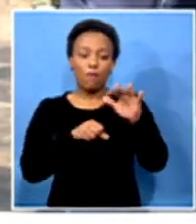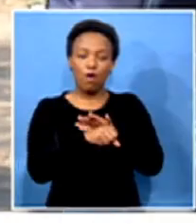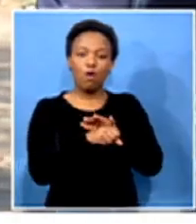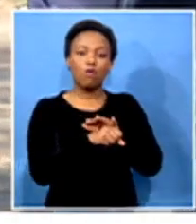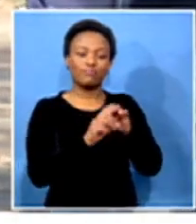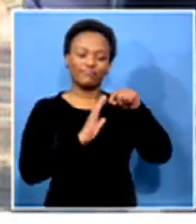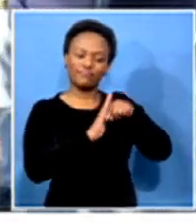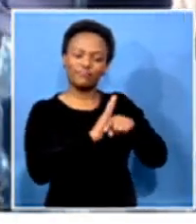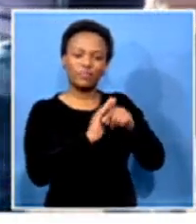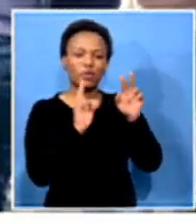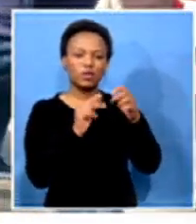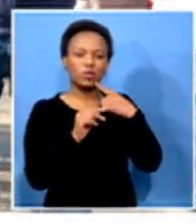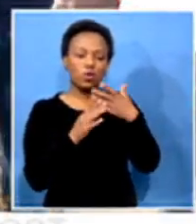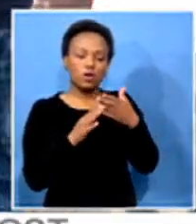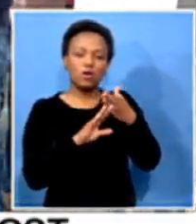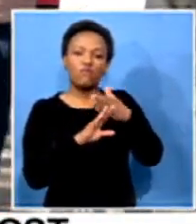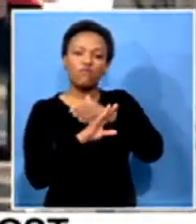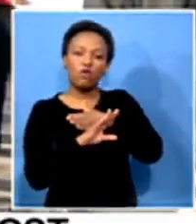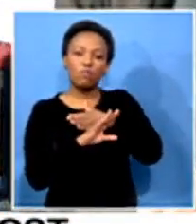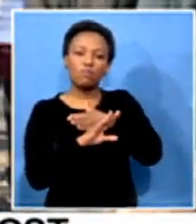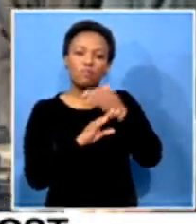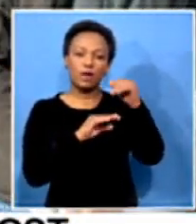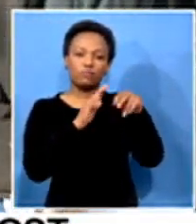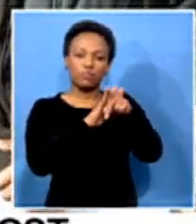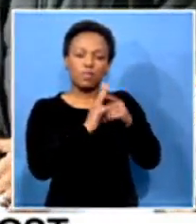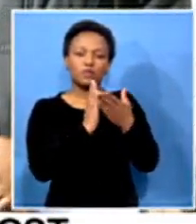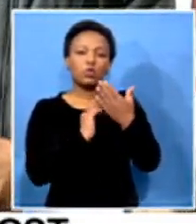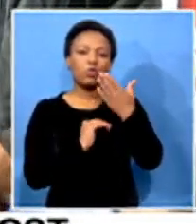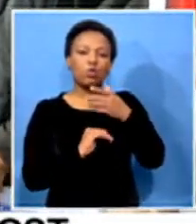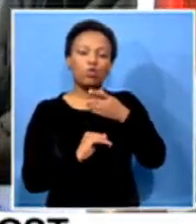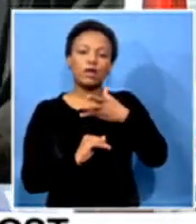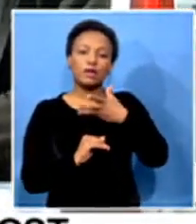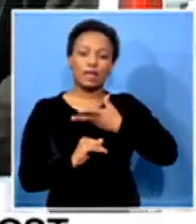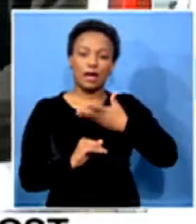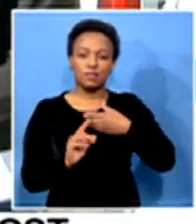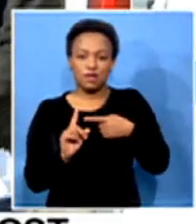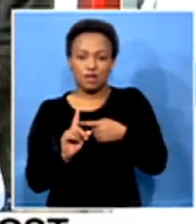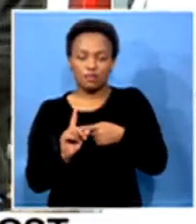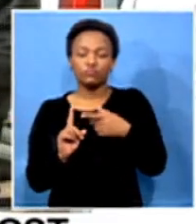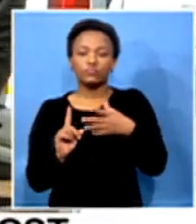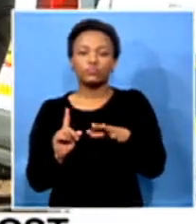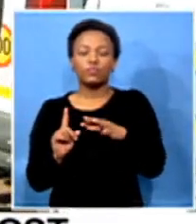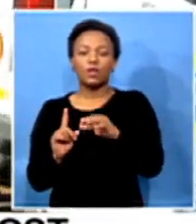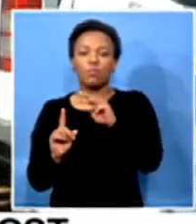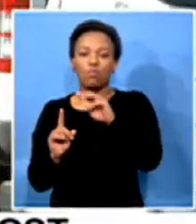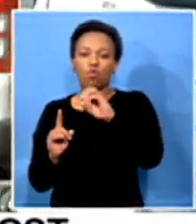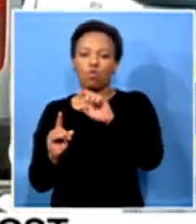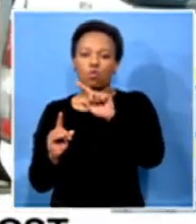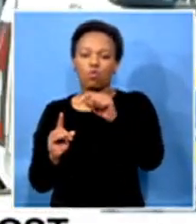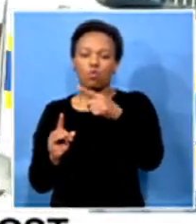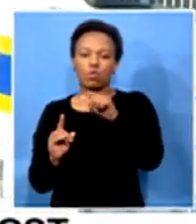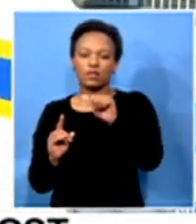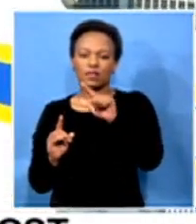what's going on here at Fauna Primary School, is one of the parents, Ngatema Leho Mokale. Sir, thank you very much for talking to us.